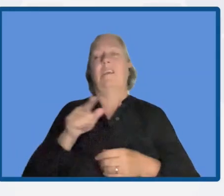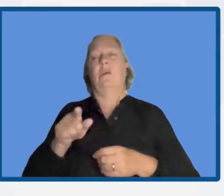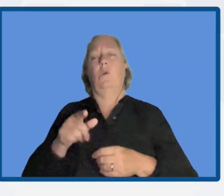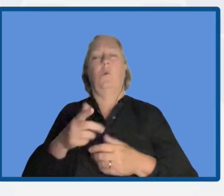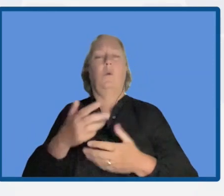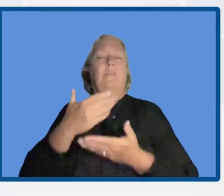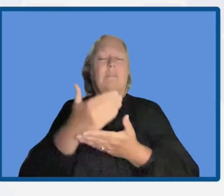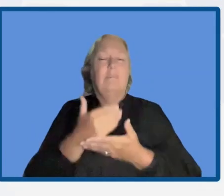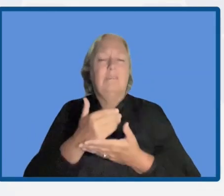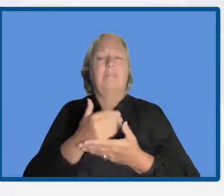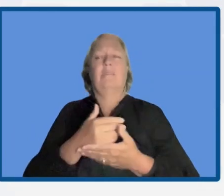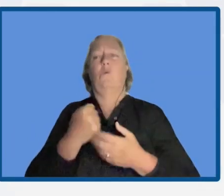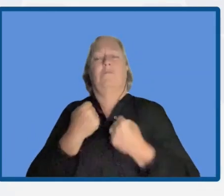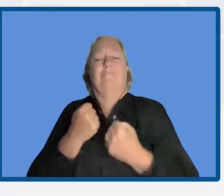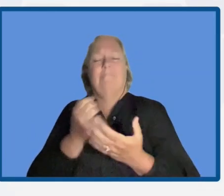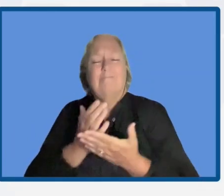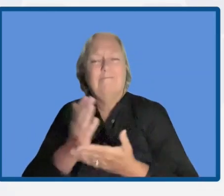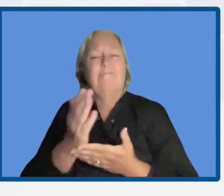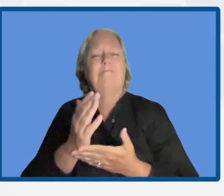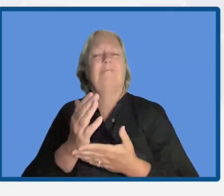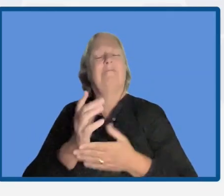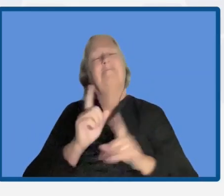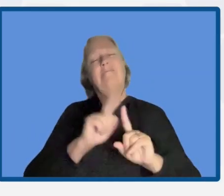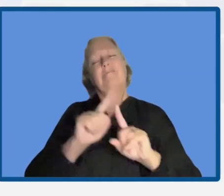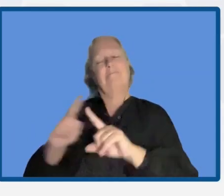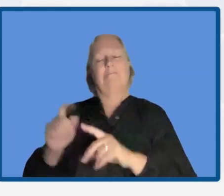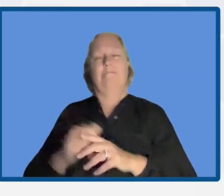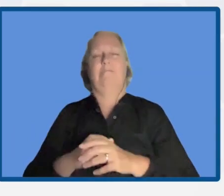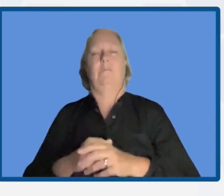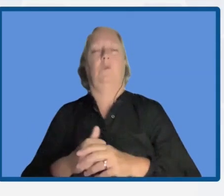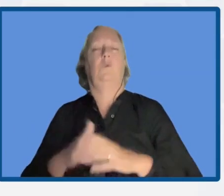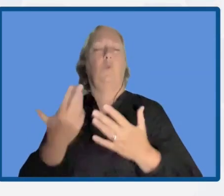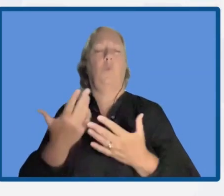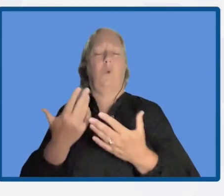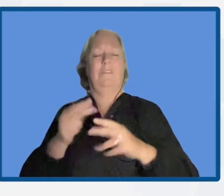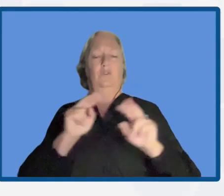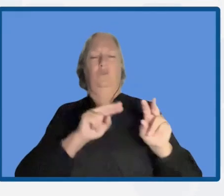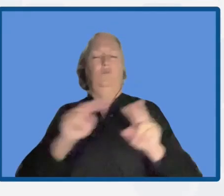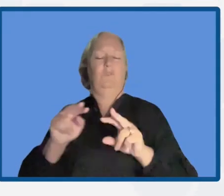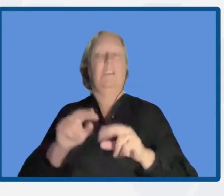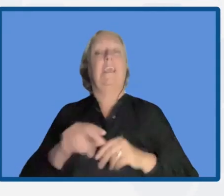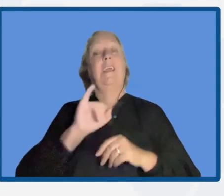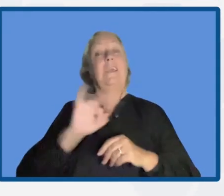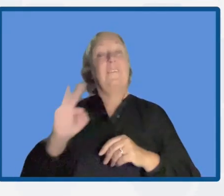resilience. So if we manage to